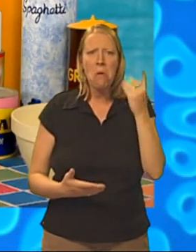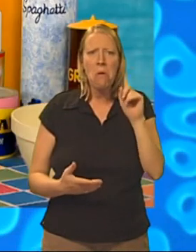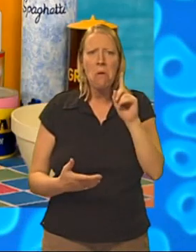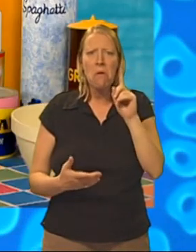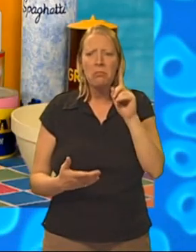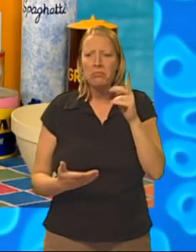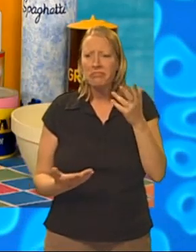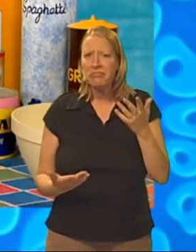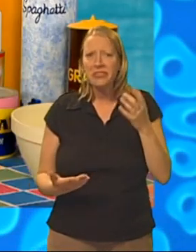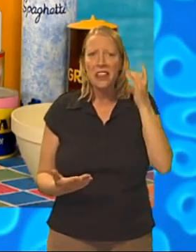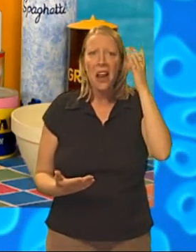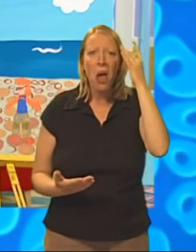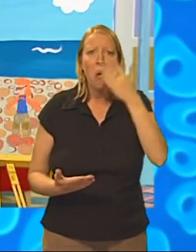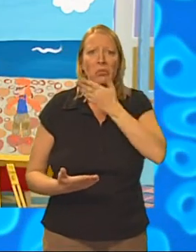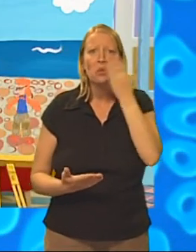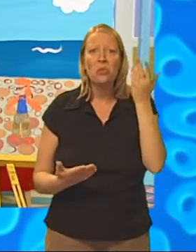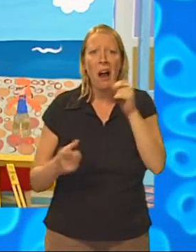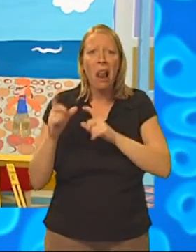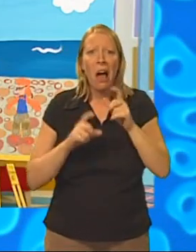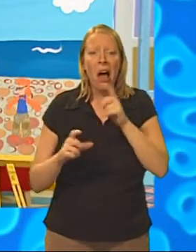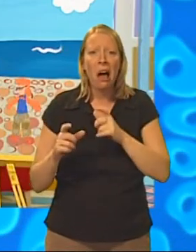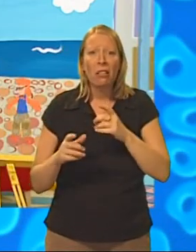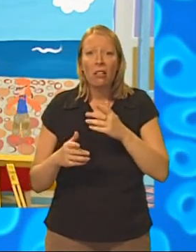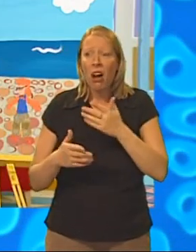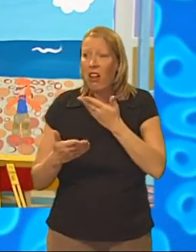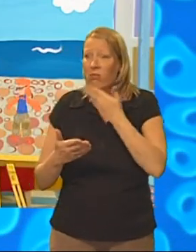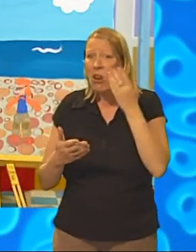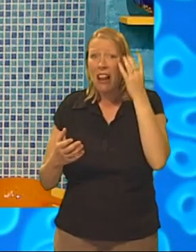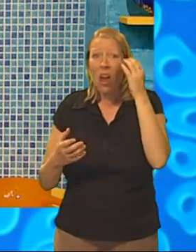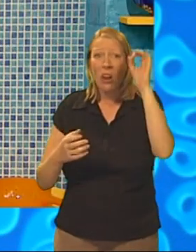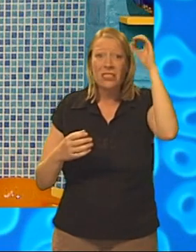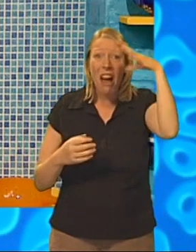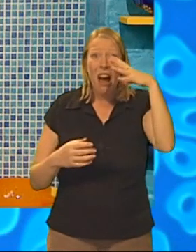yellow. Yeah, there's no yellow to do the sun.